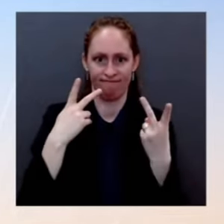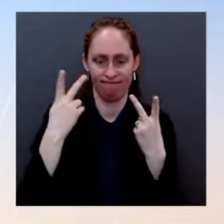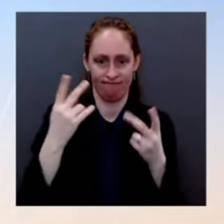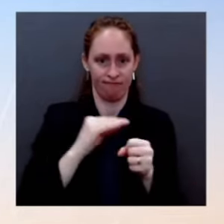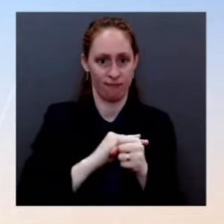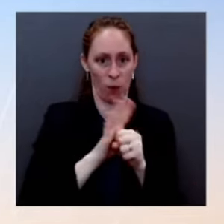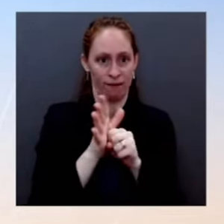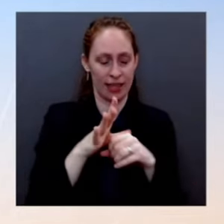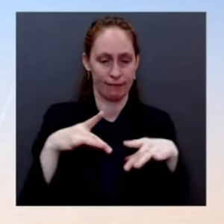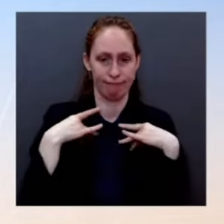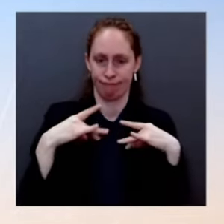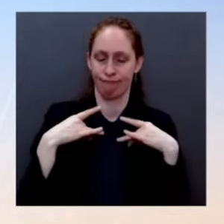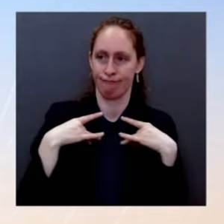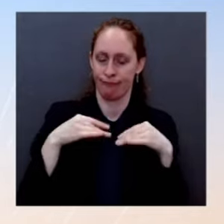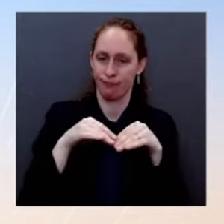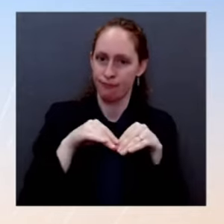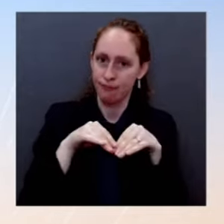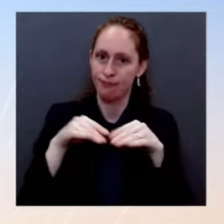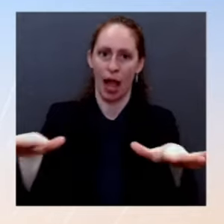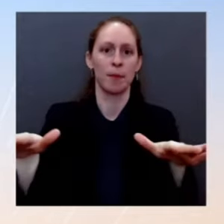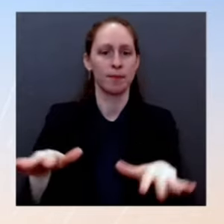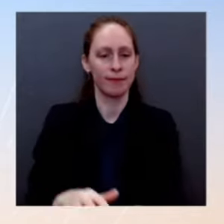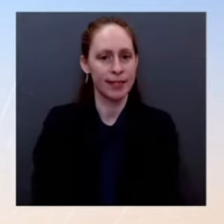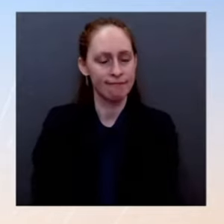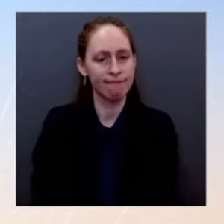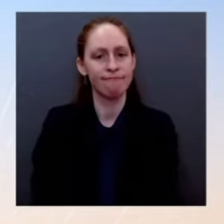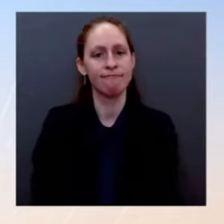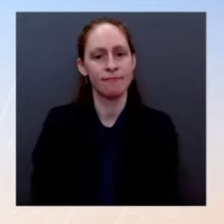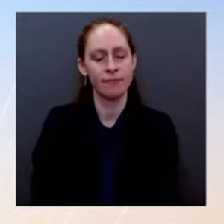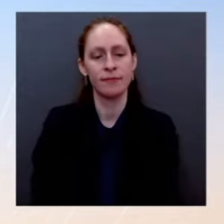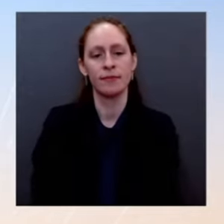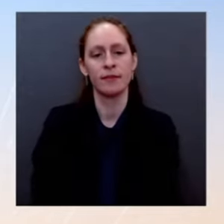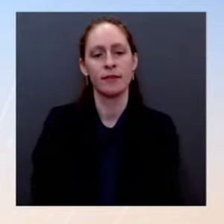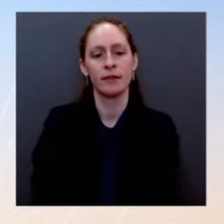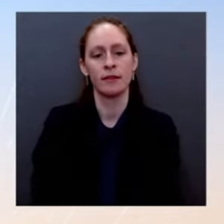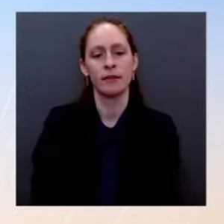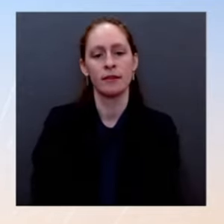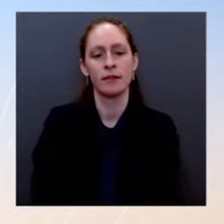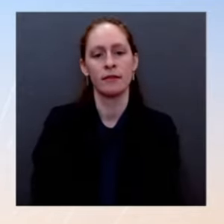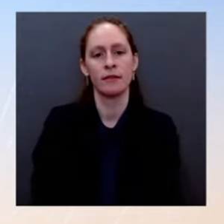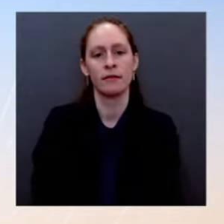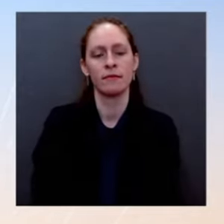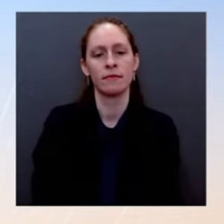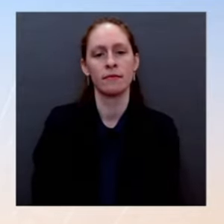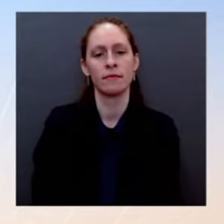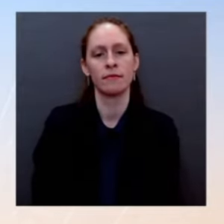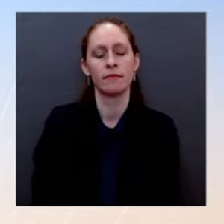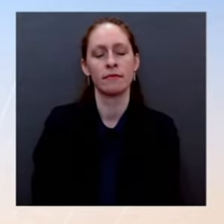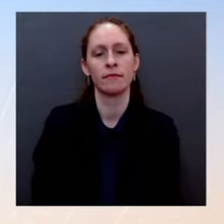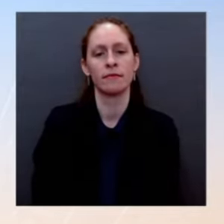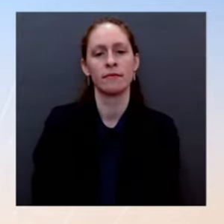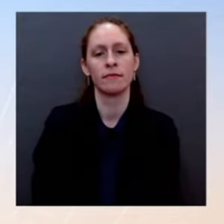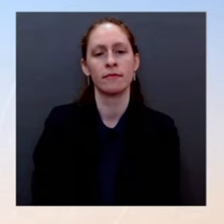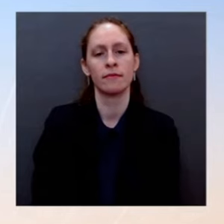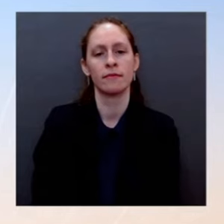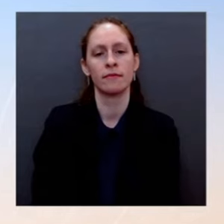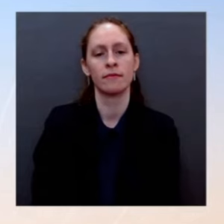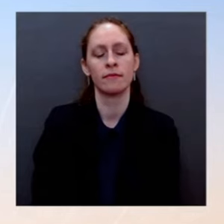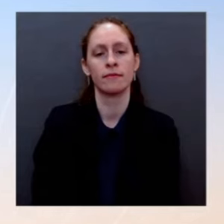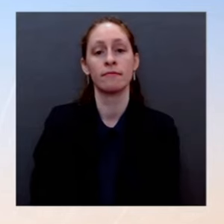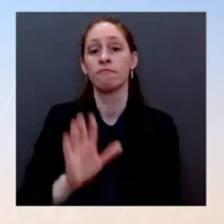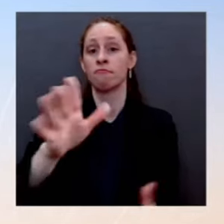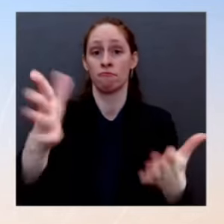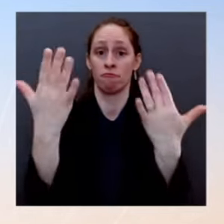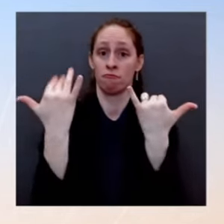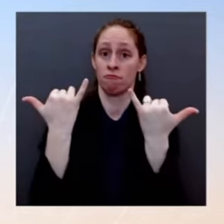few weeks, even before that, is the president quadrupled our testing capacity since the summer. We opened 20,000 sites